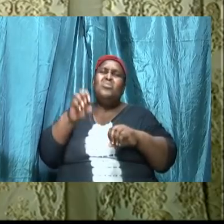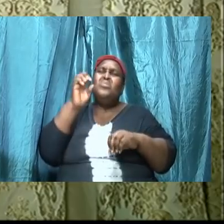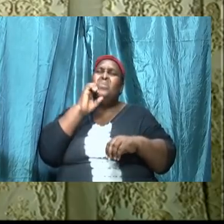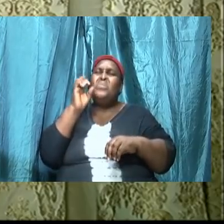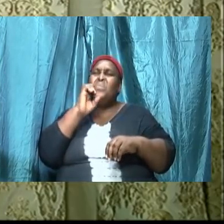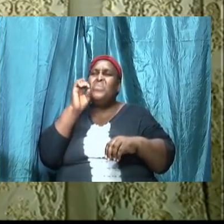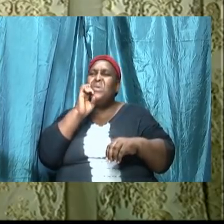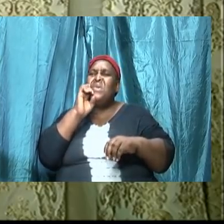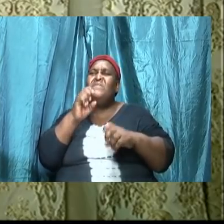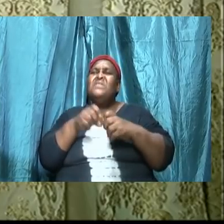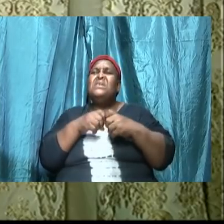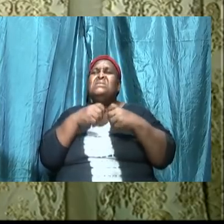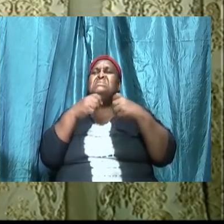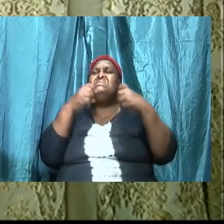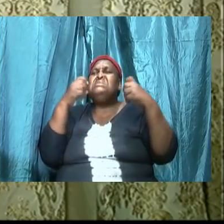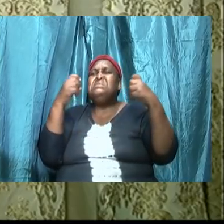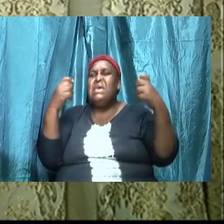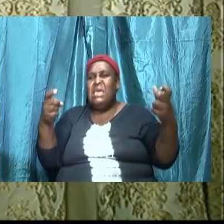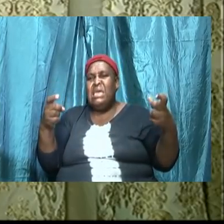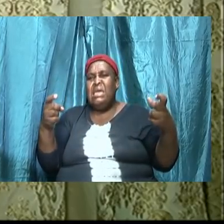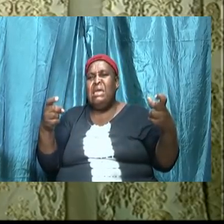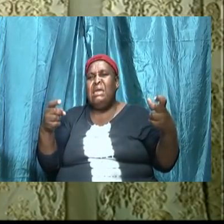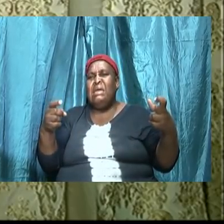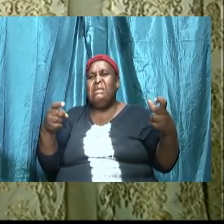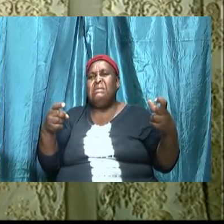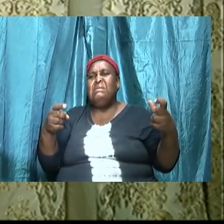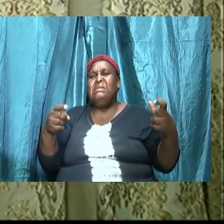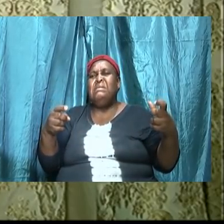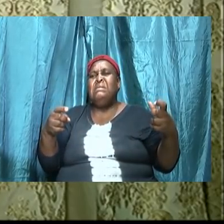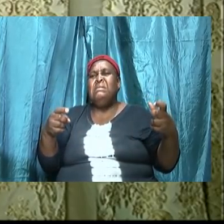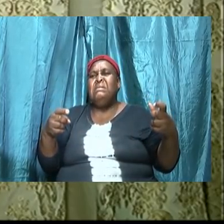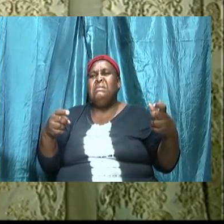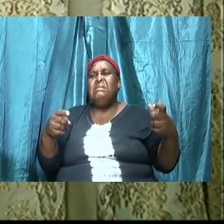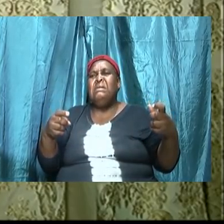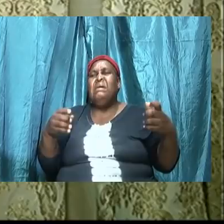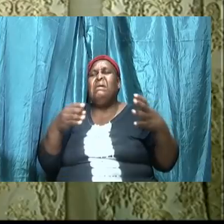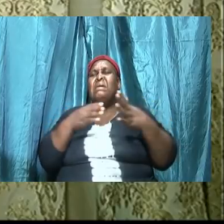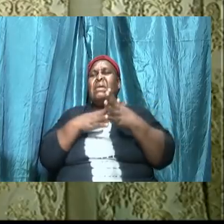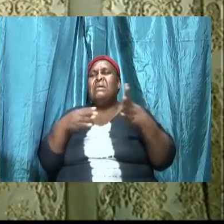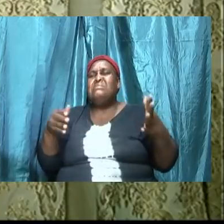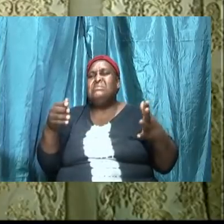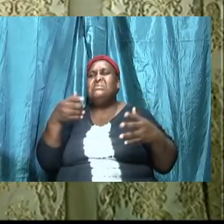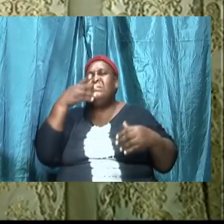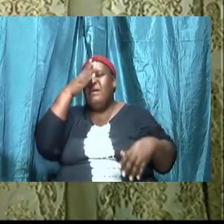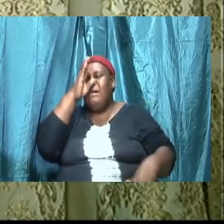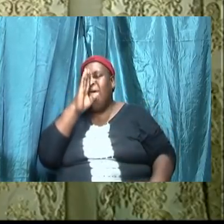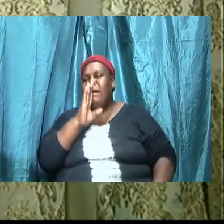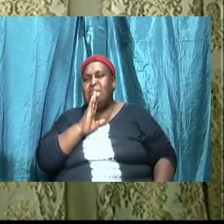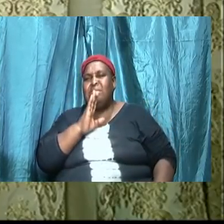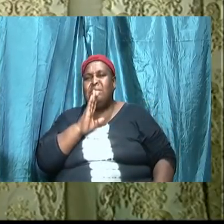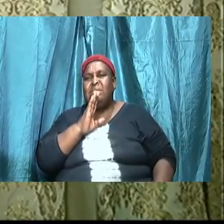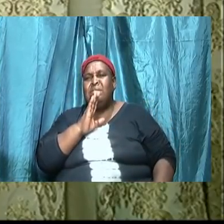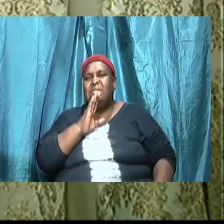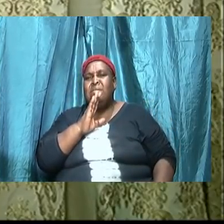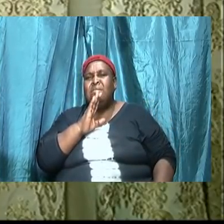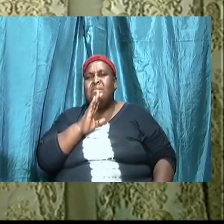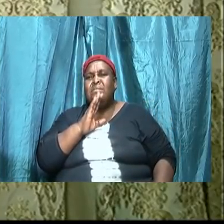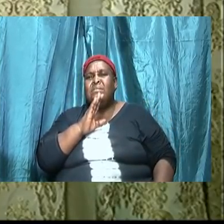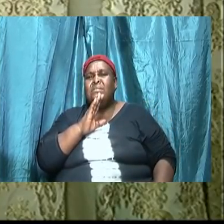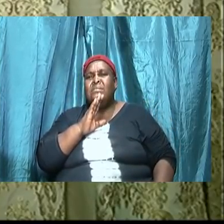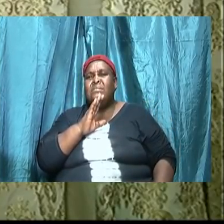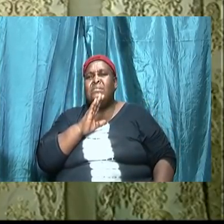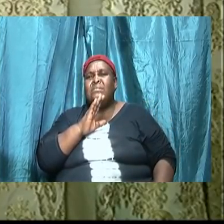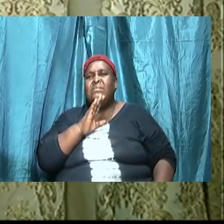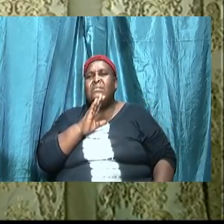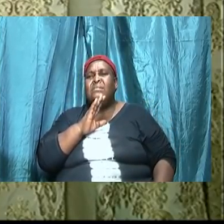bam like that the word of God never is wrong and just as God